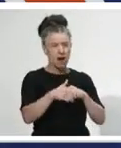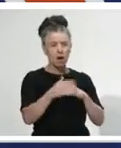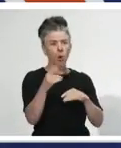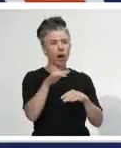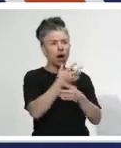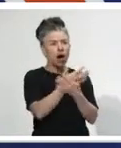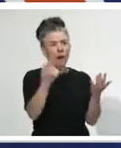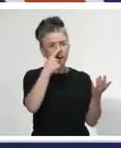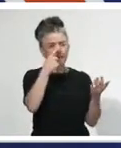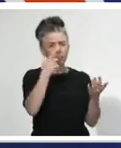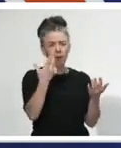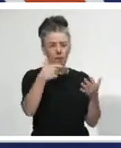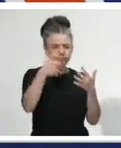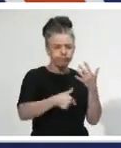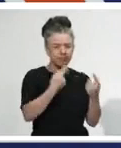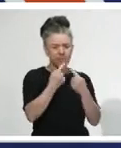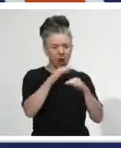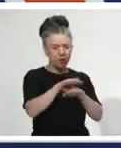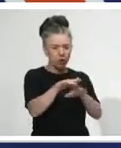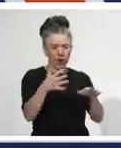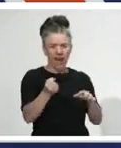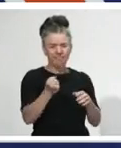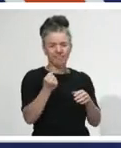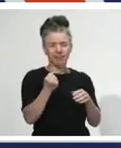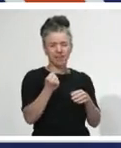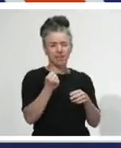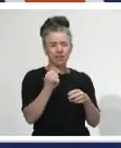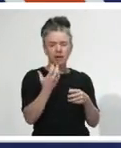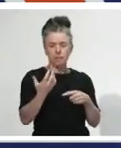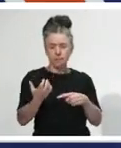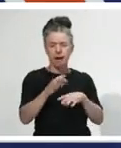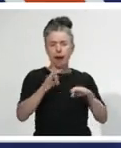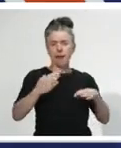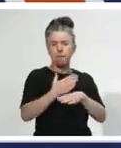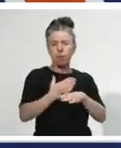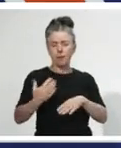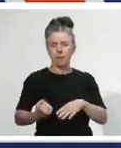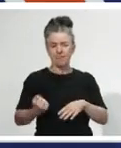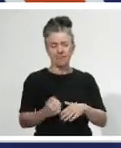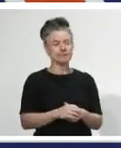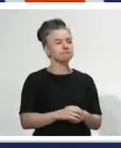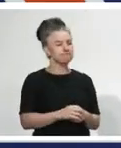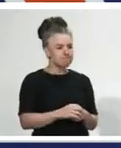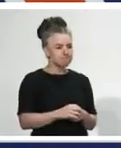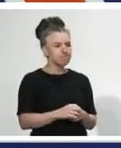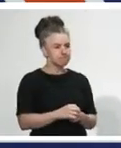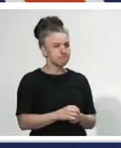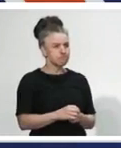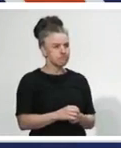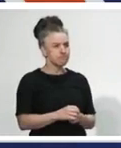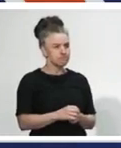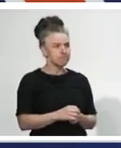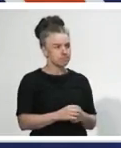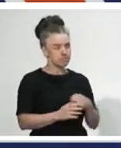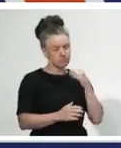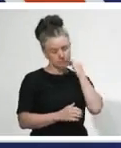solutions to support? We have been trying to pick up the pace of the data that we are providing around what's